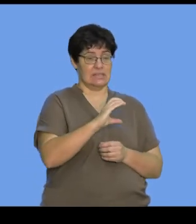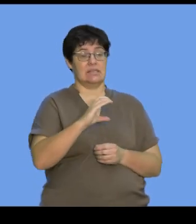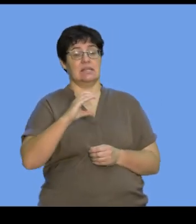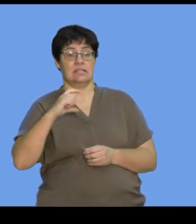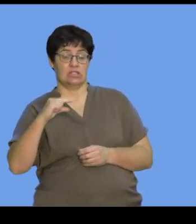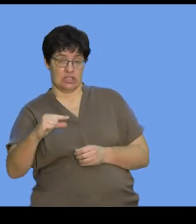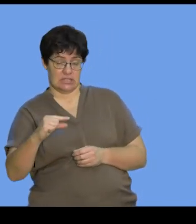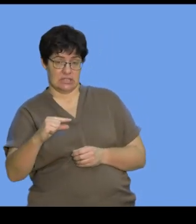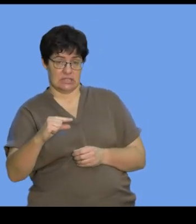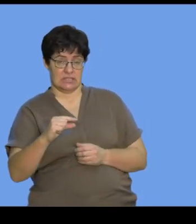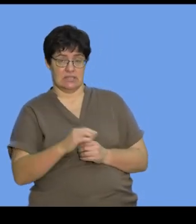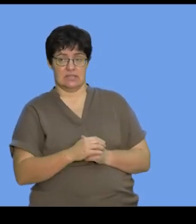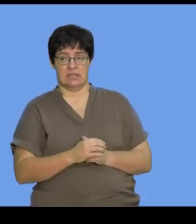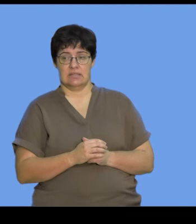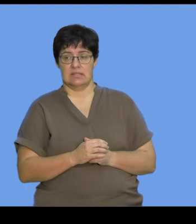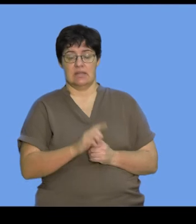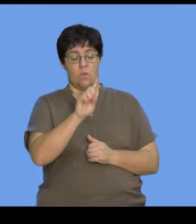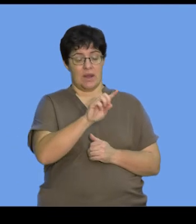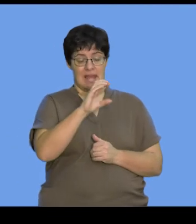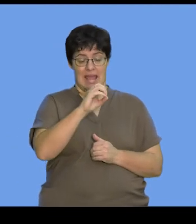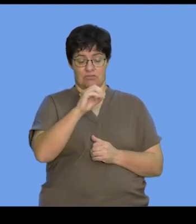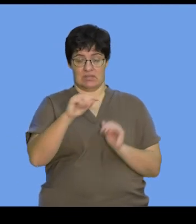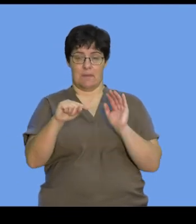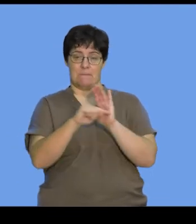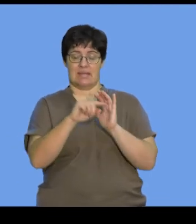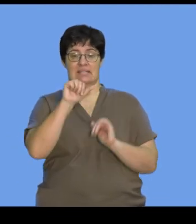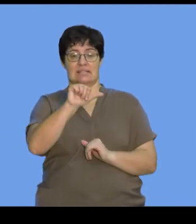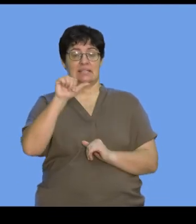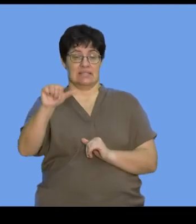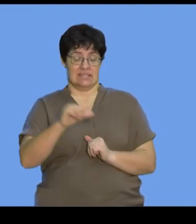100 subtract 66.